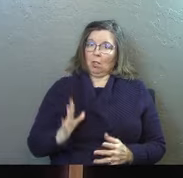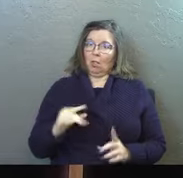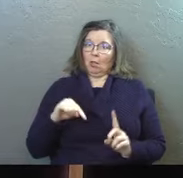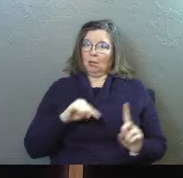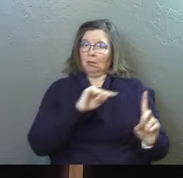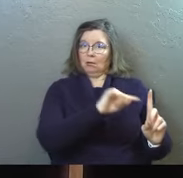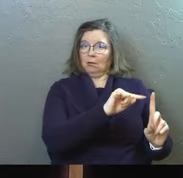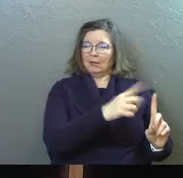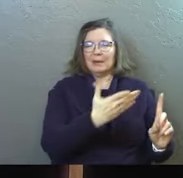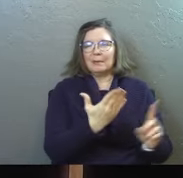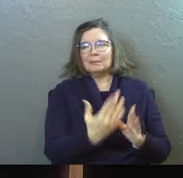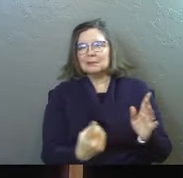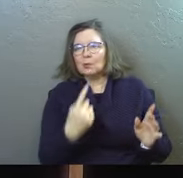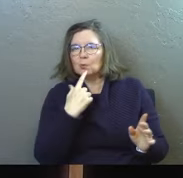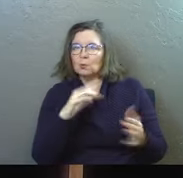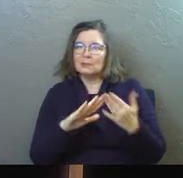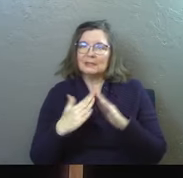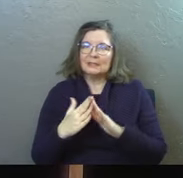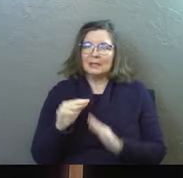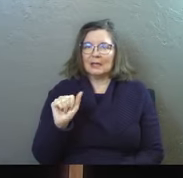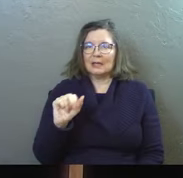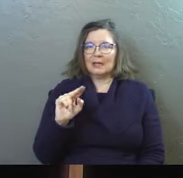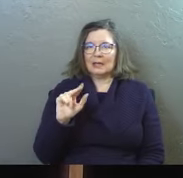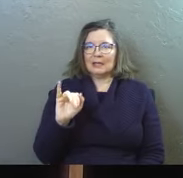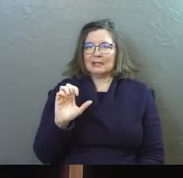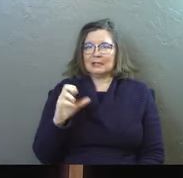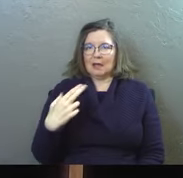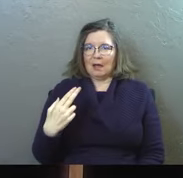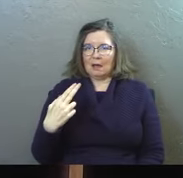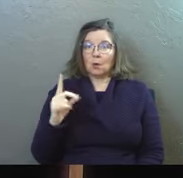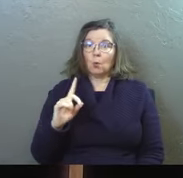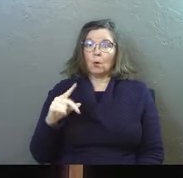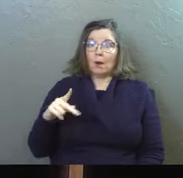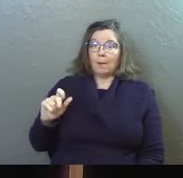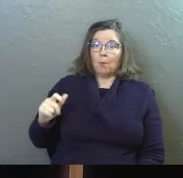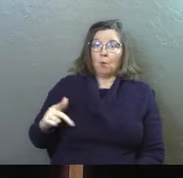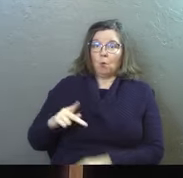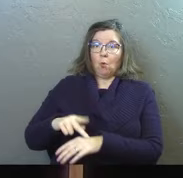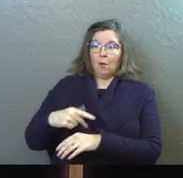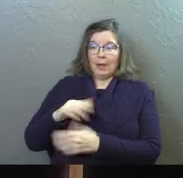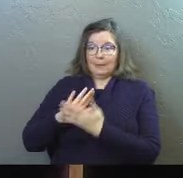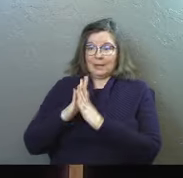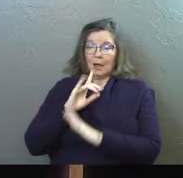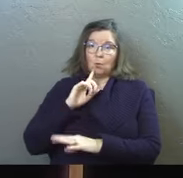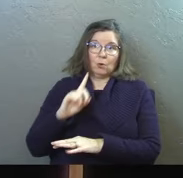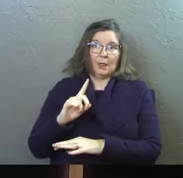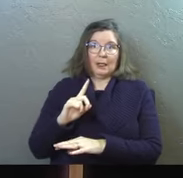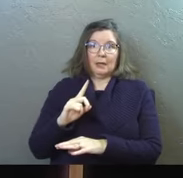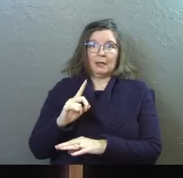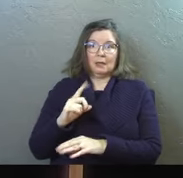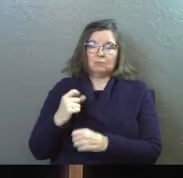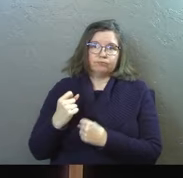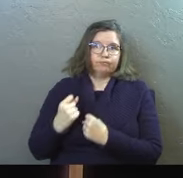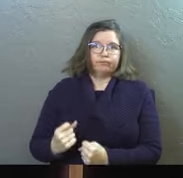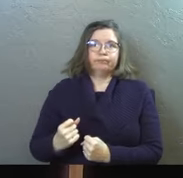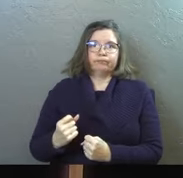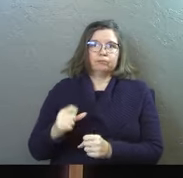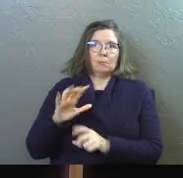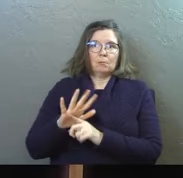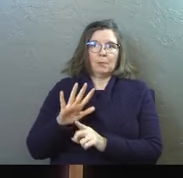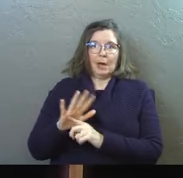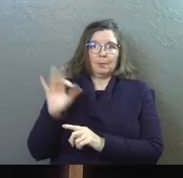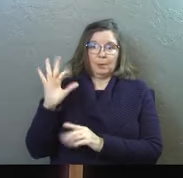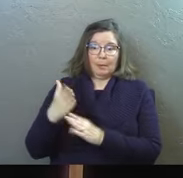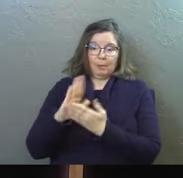He's probably somebody who was in the city of Antioch, where Paul had become really a very powerful and popular